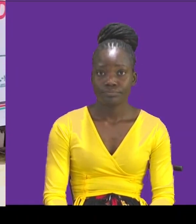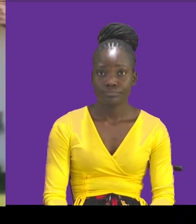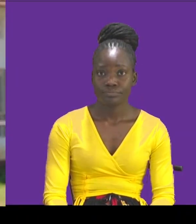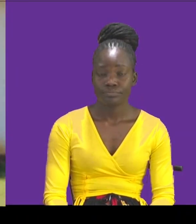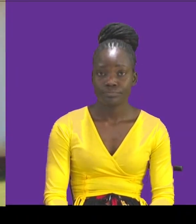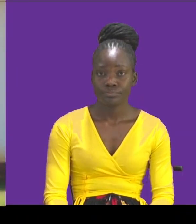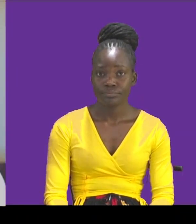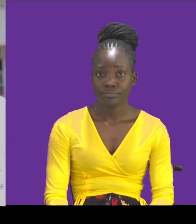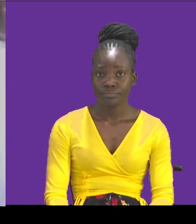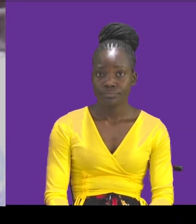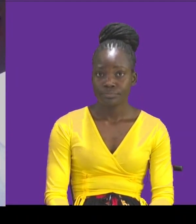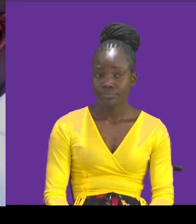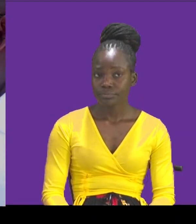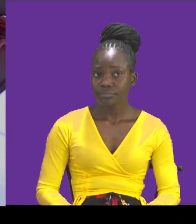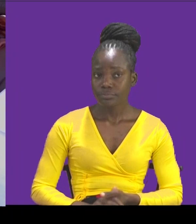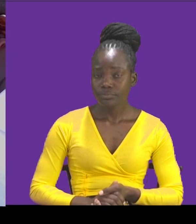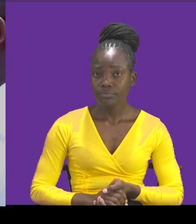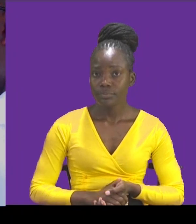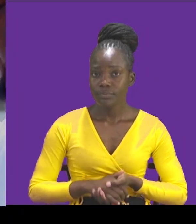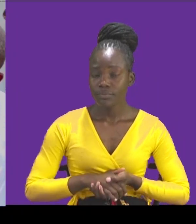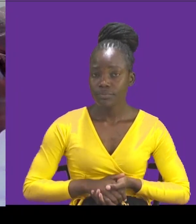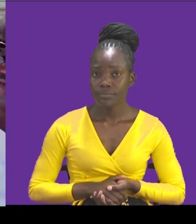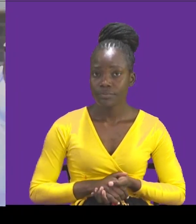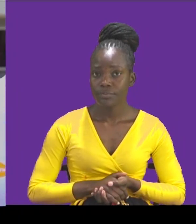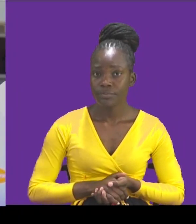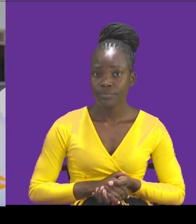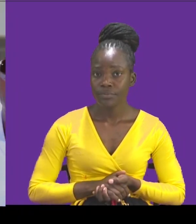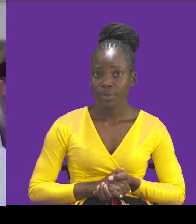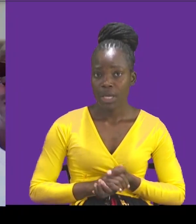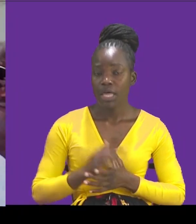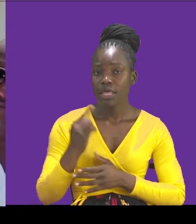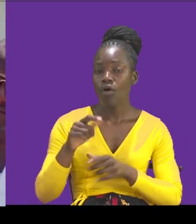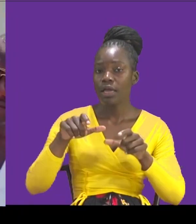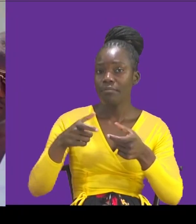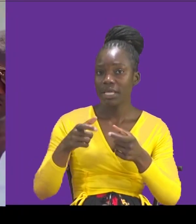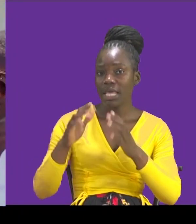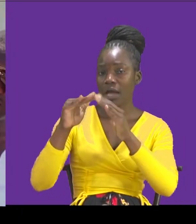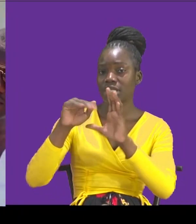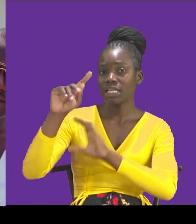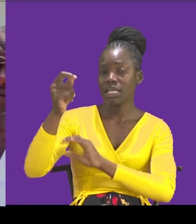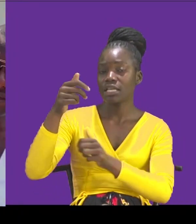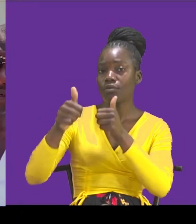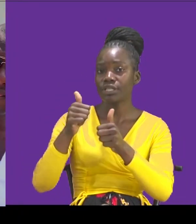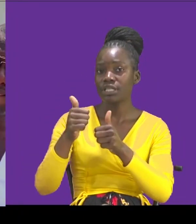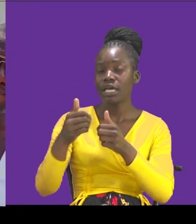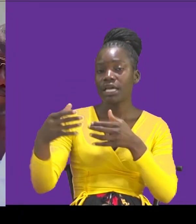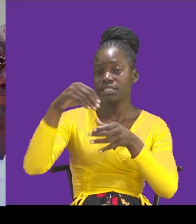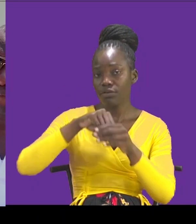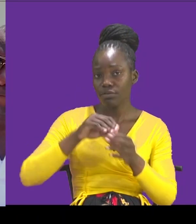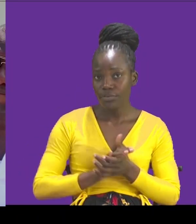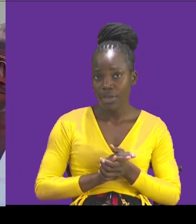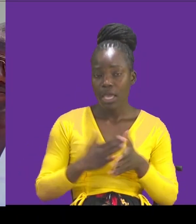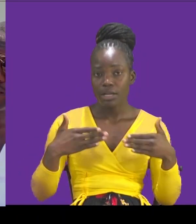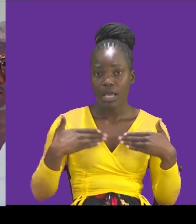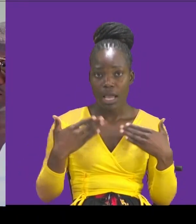I don't know if they know this, census media is one of the, it's the only media house in Kenya that is so inclusive. Oh great. Yeah. I'm happy